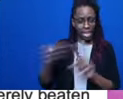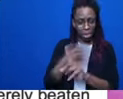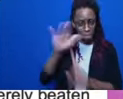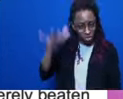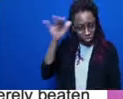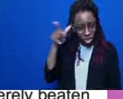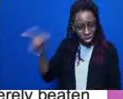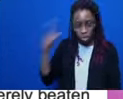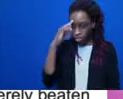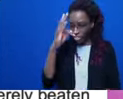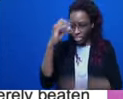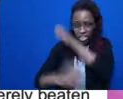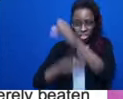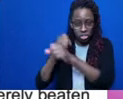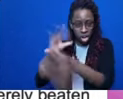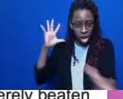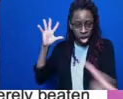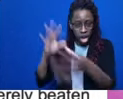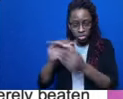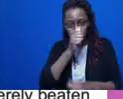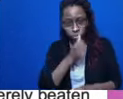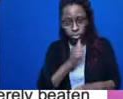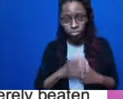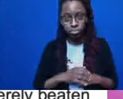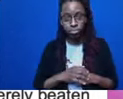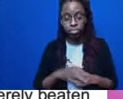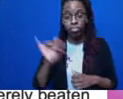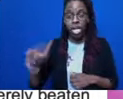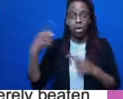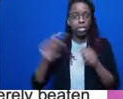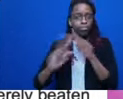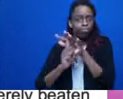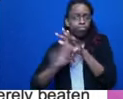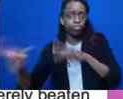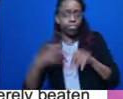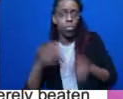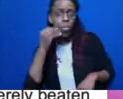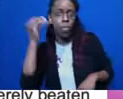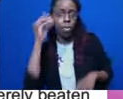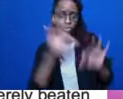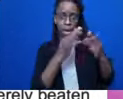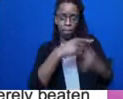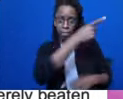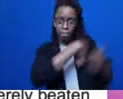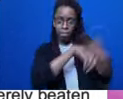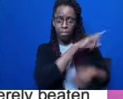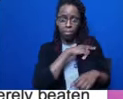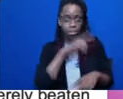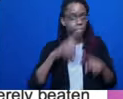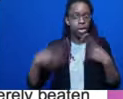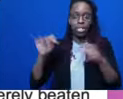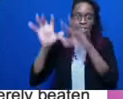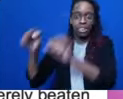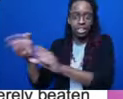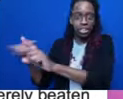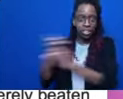away from home and family members tried to take her out of the home. However, law enforcement refused to allow her to